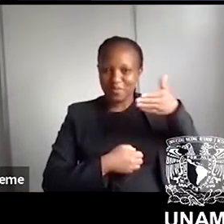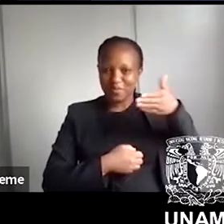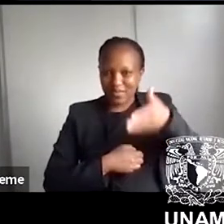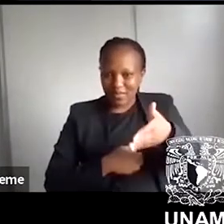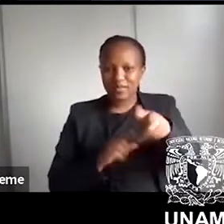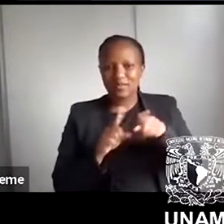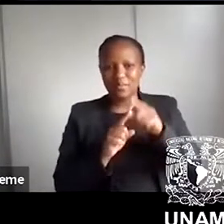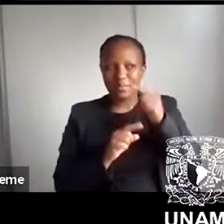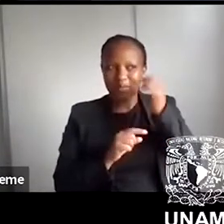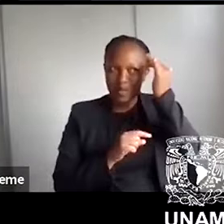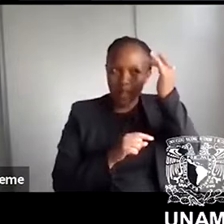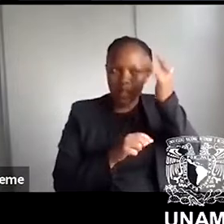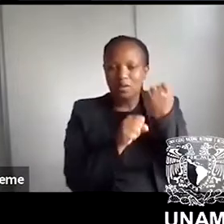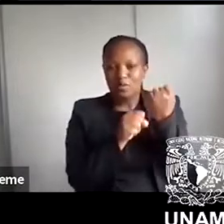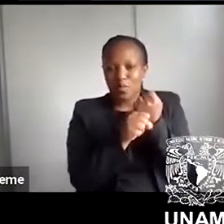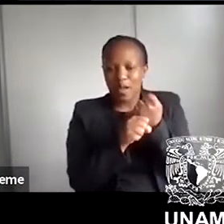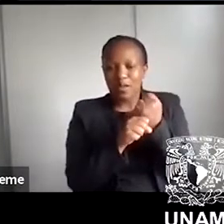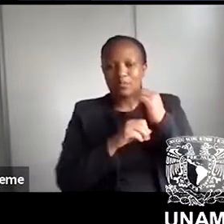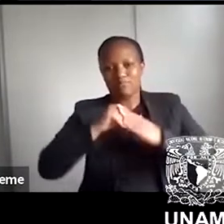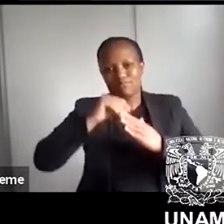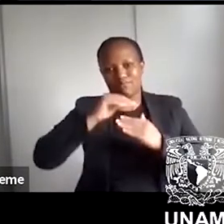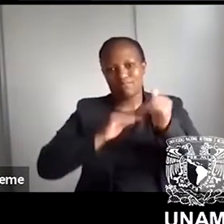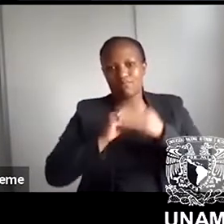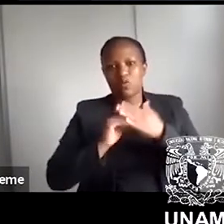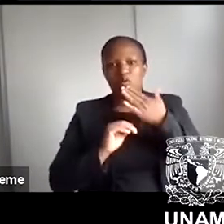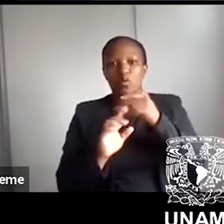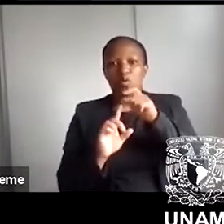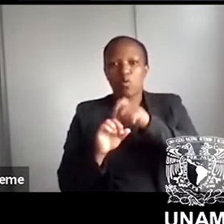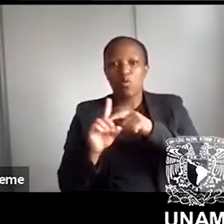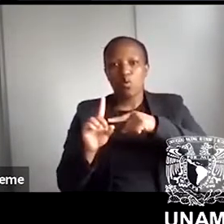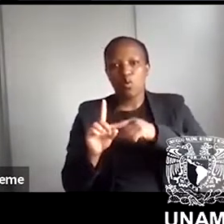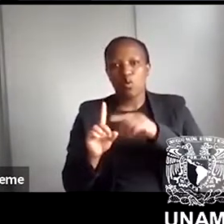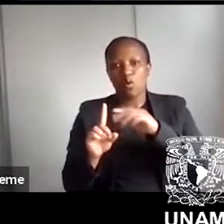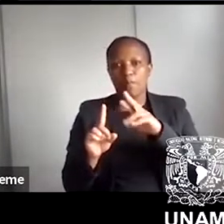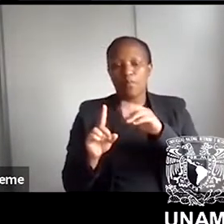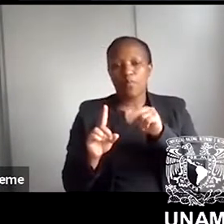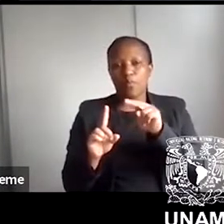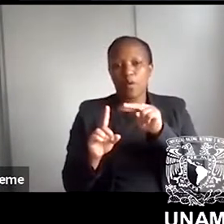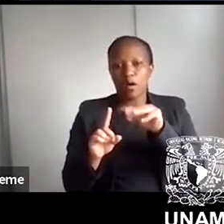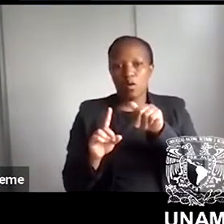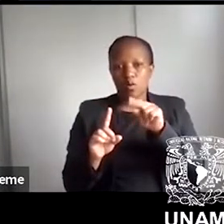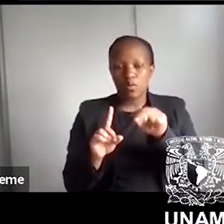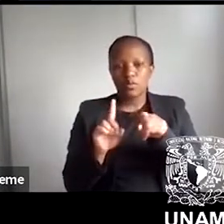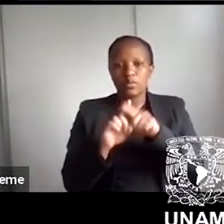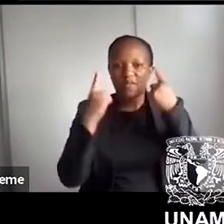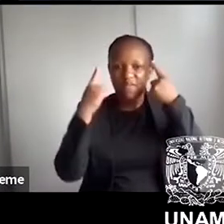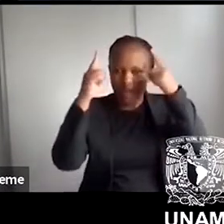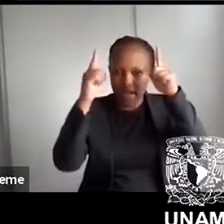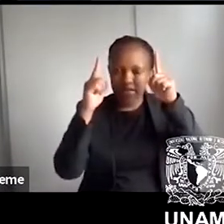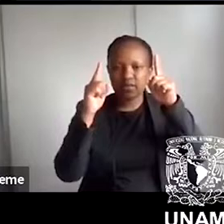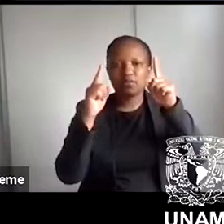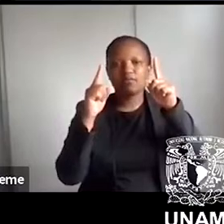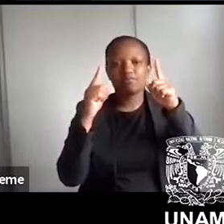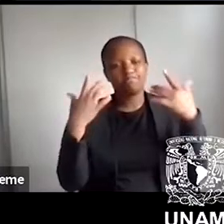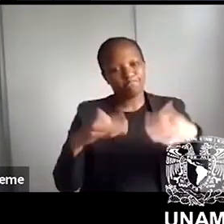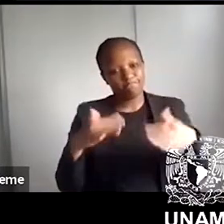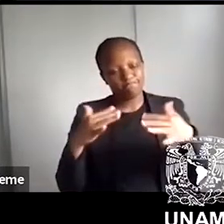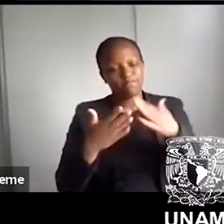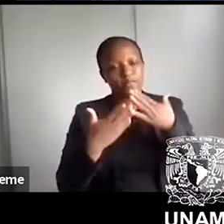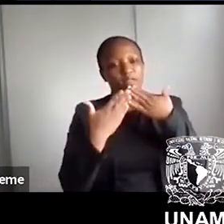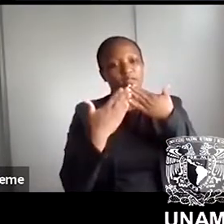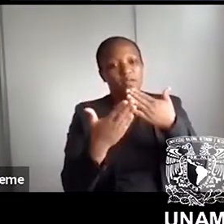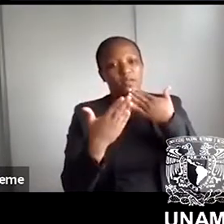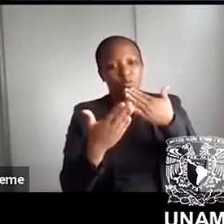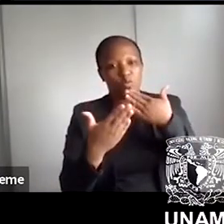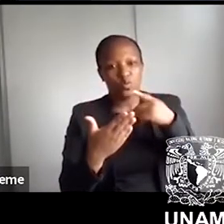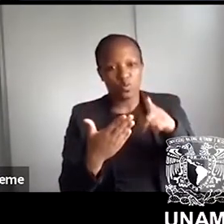construct this with Brown, Brownian, with you and with everybody in the Beat University. So thank you, especially, of course, to the Catedra